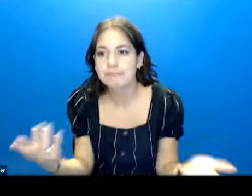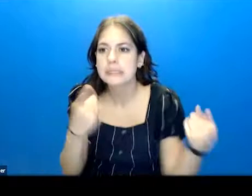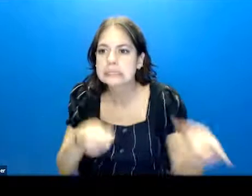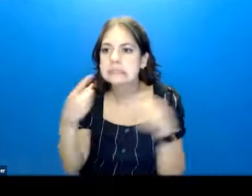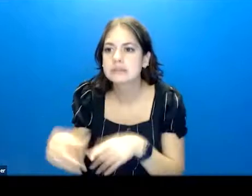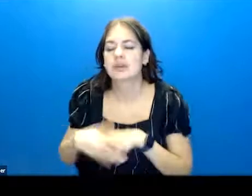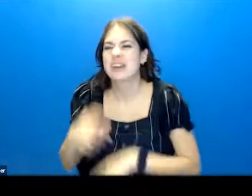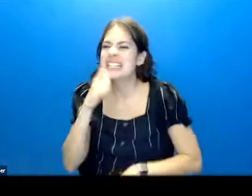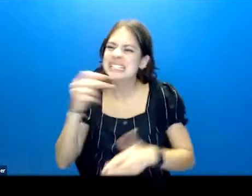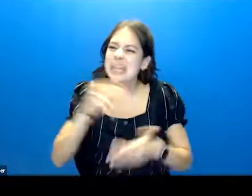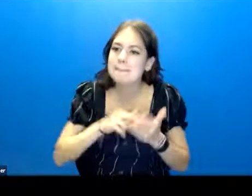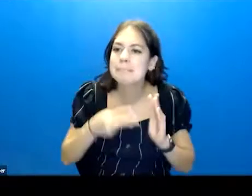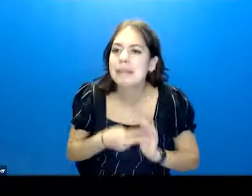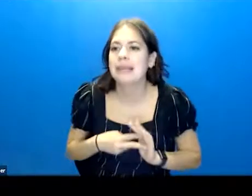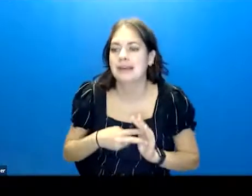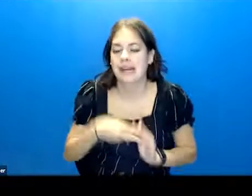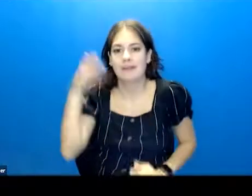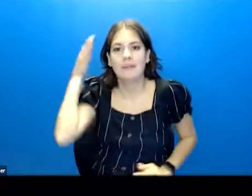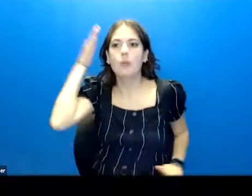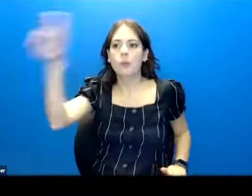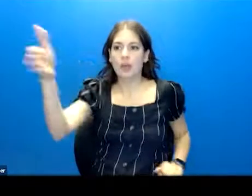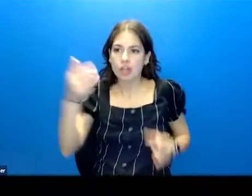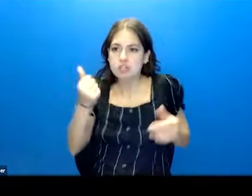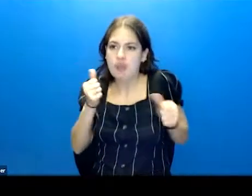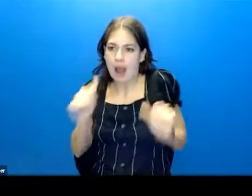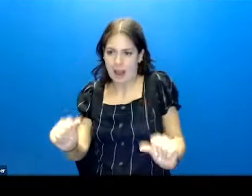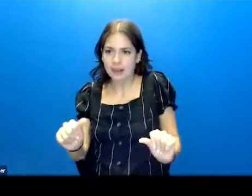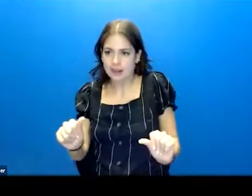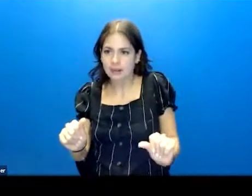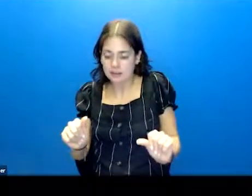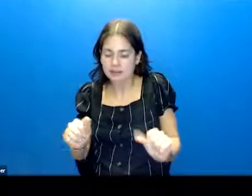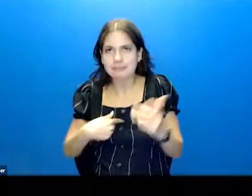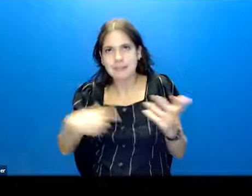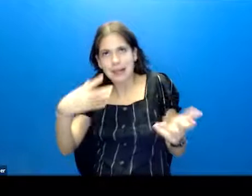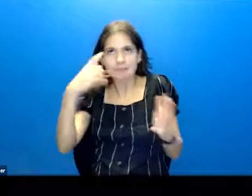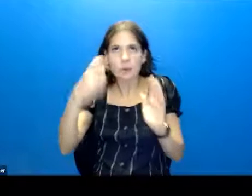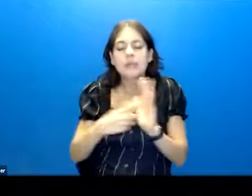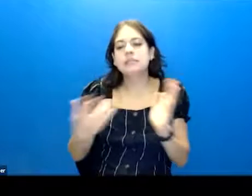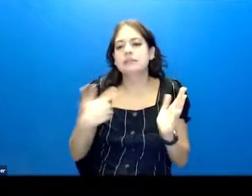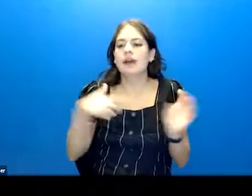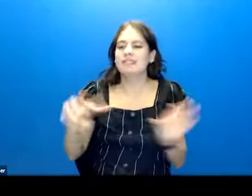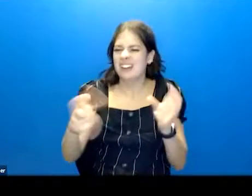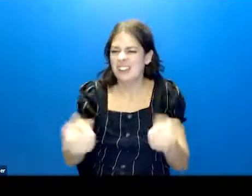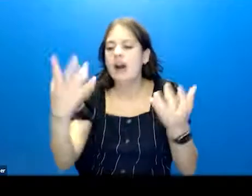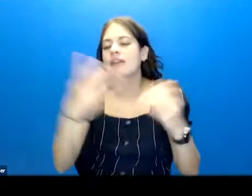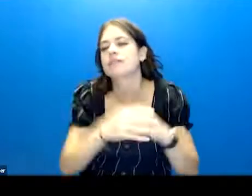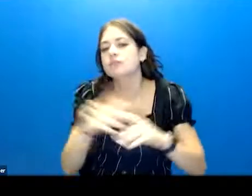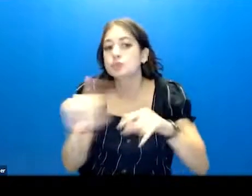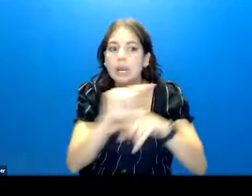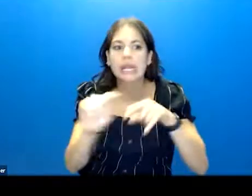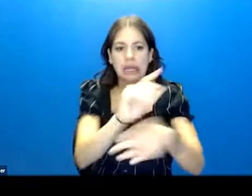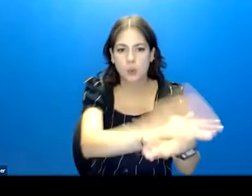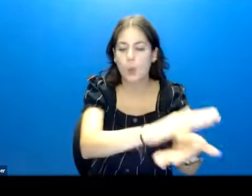So it doesn't mean that they are going to attempt. And I find this, I've done a lot of training in